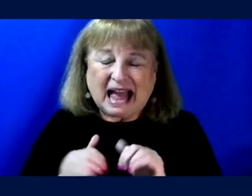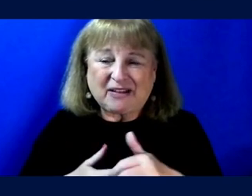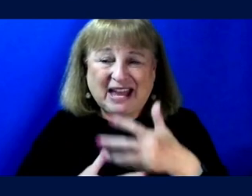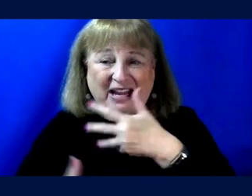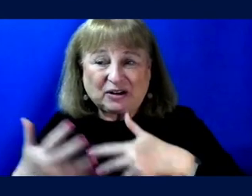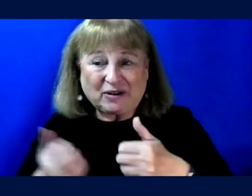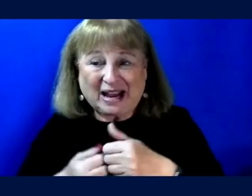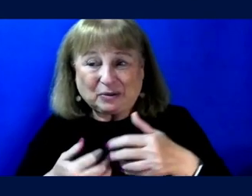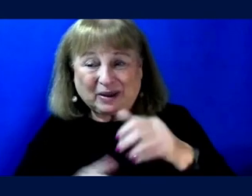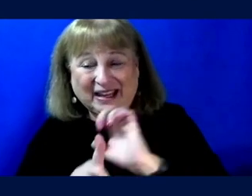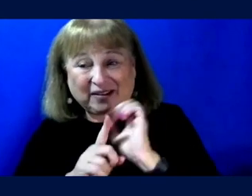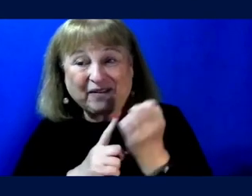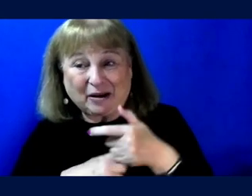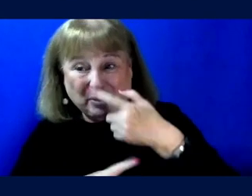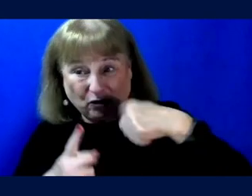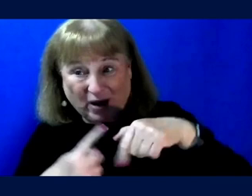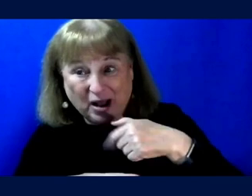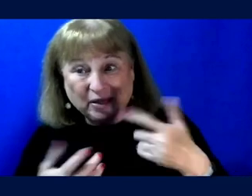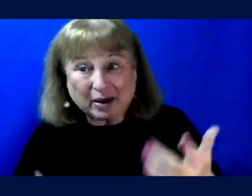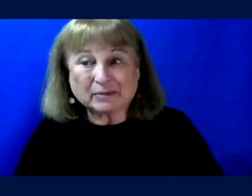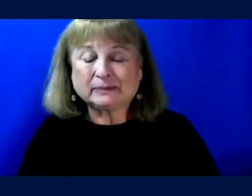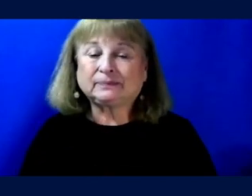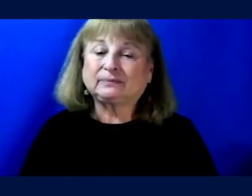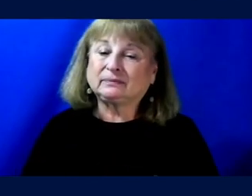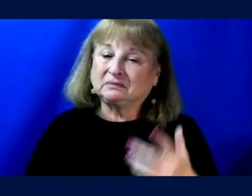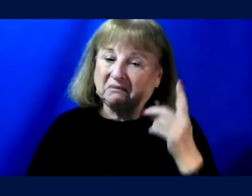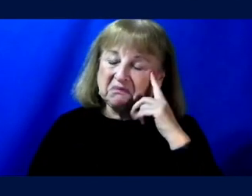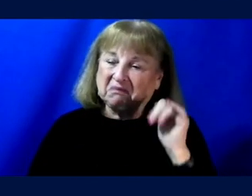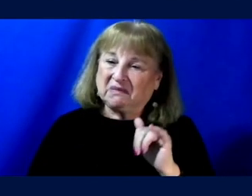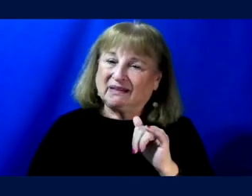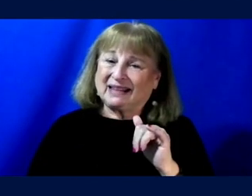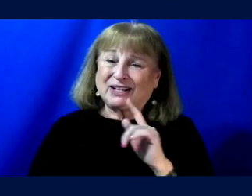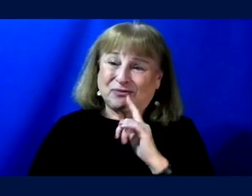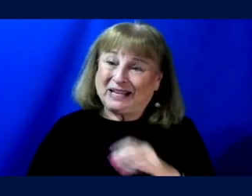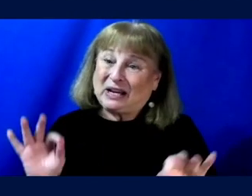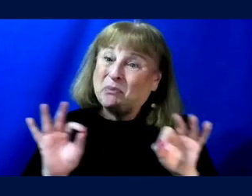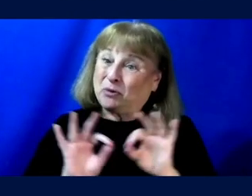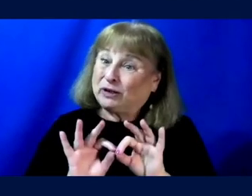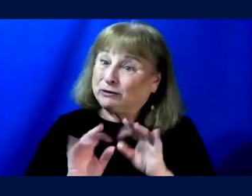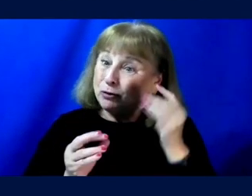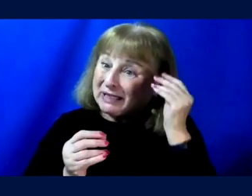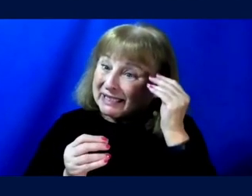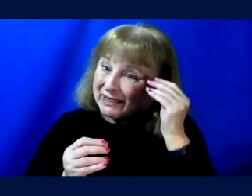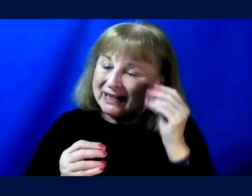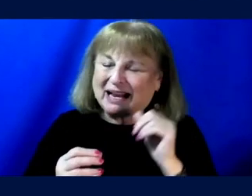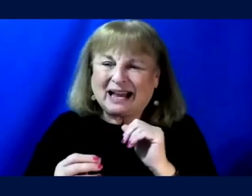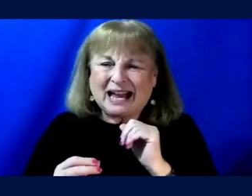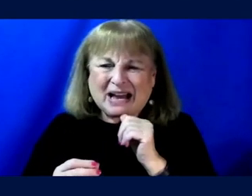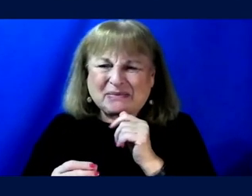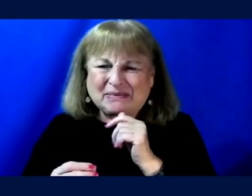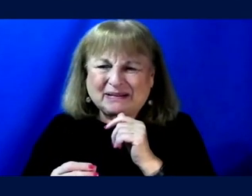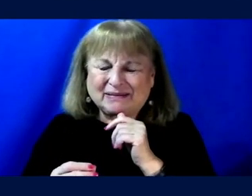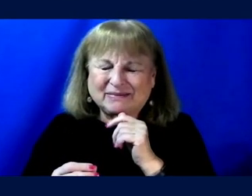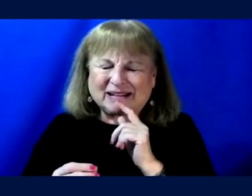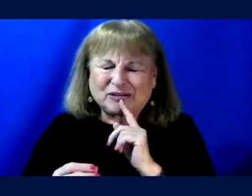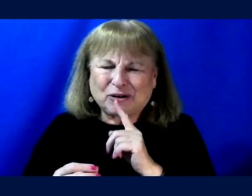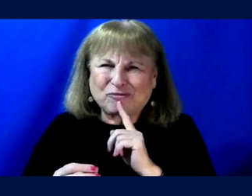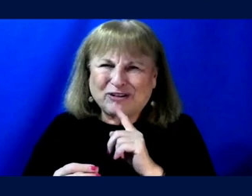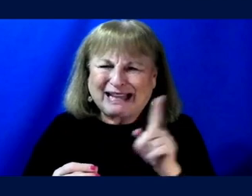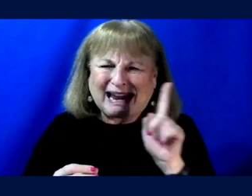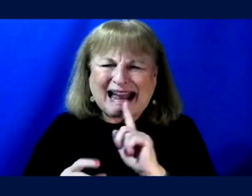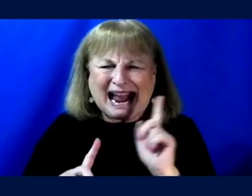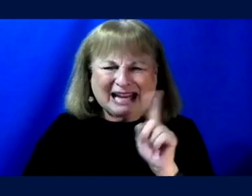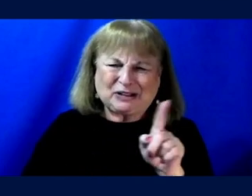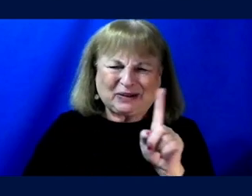with their environment around them. And I think that actually is also really important to consider. So I'm not sure I'm, I'm squarely answering that question,